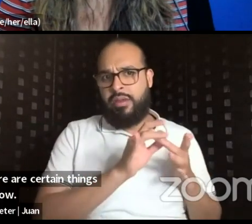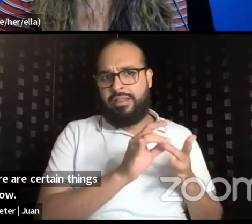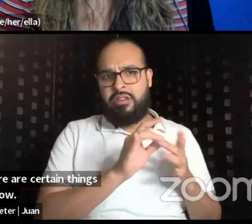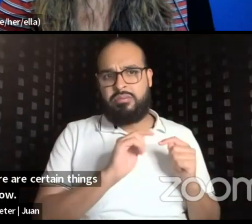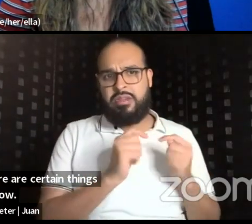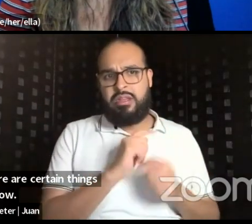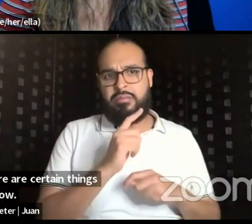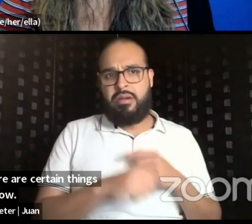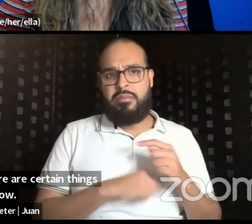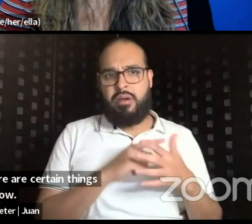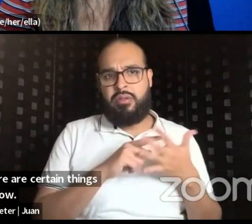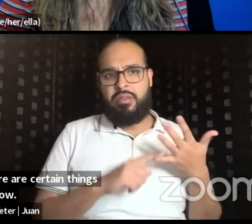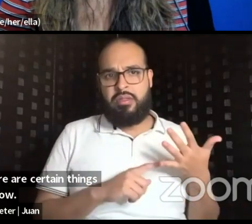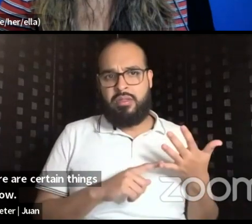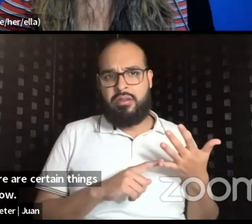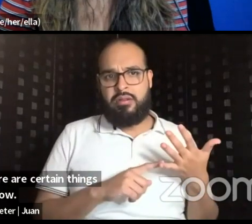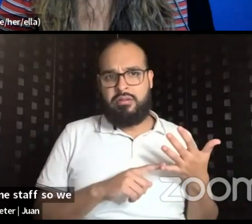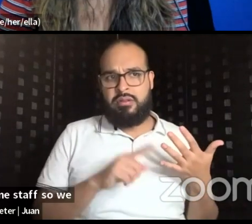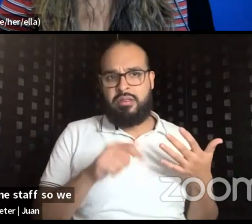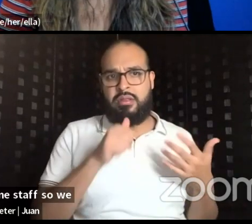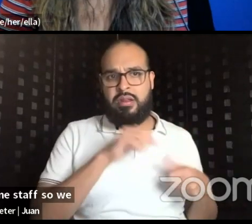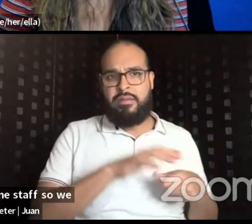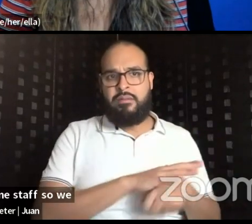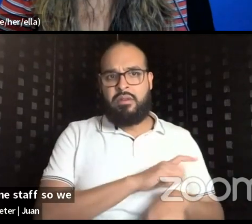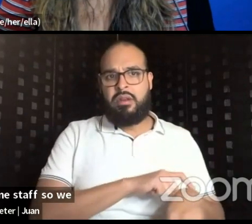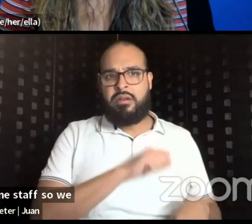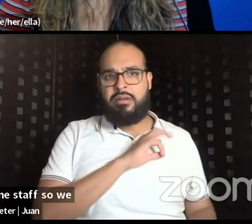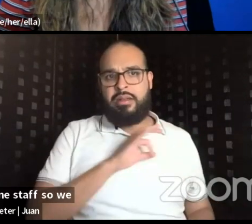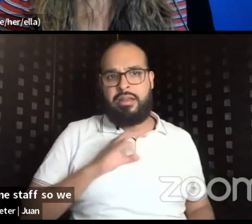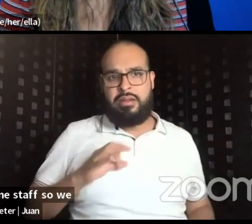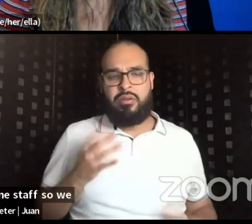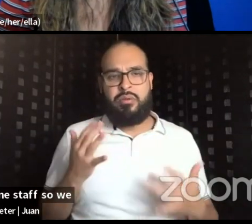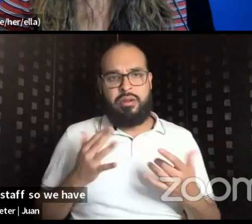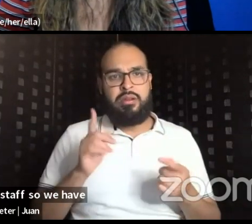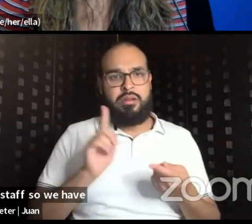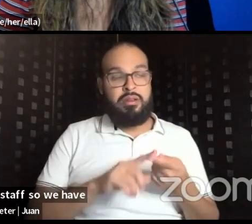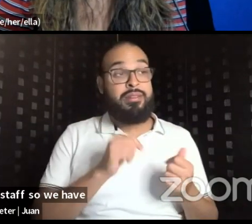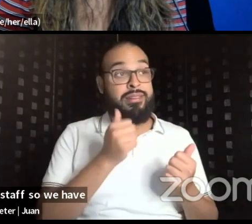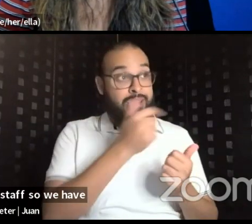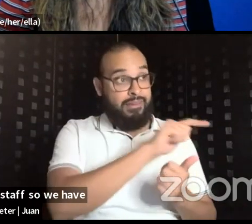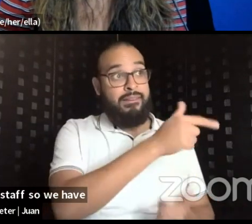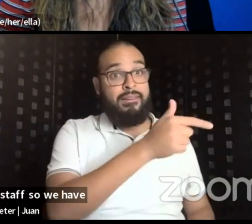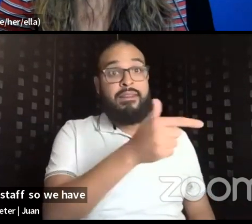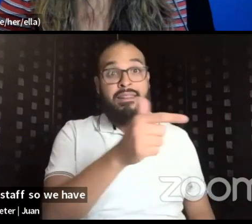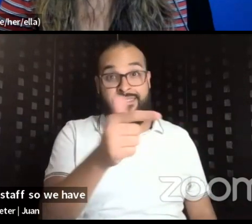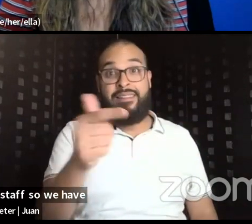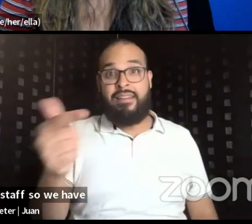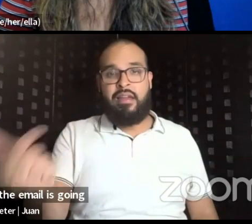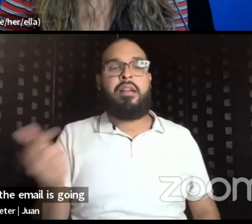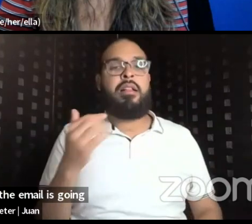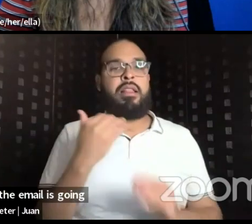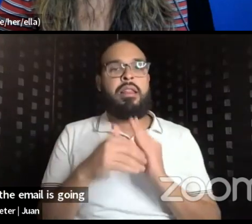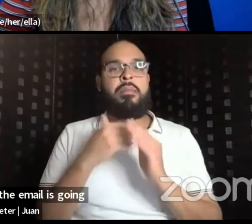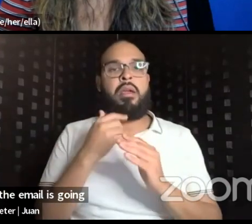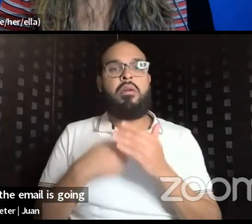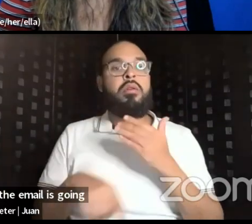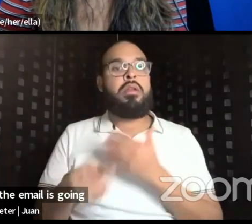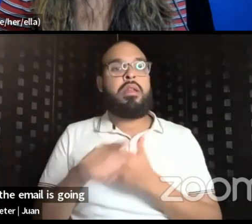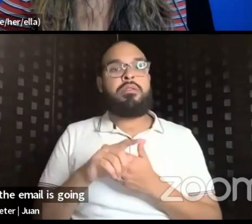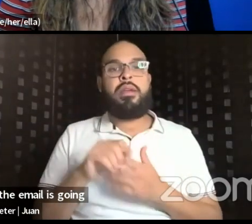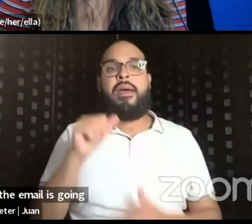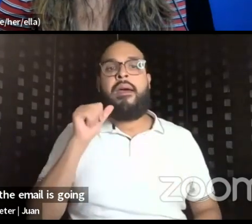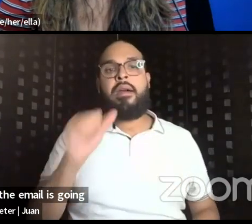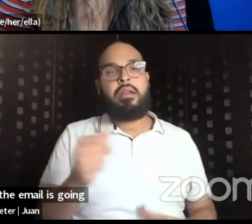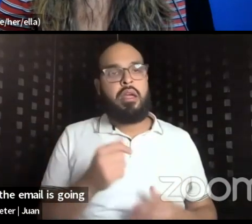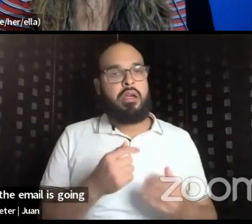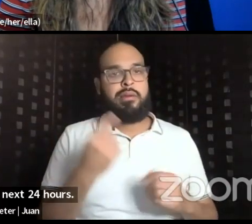that? And they're not full-time staff. So we have to wait until you get to everyone. And the email is going to come next week and not in the next 24